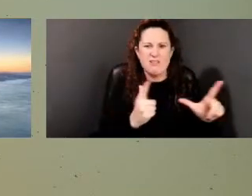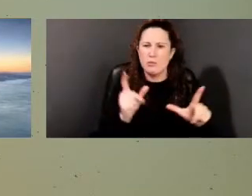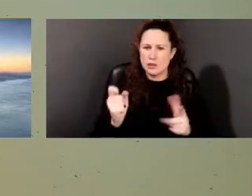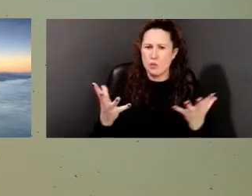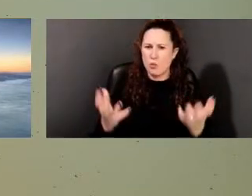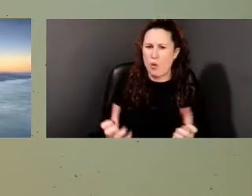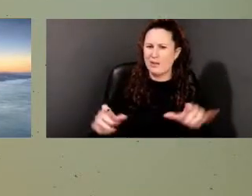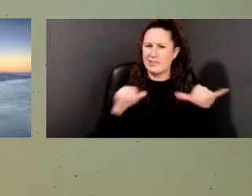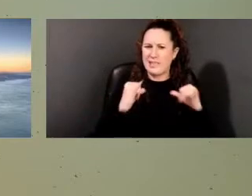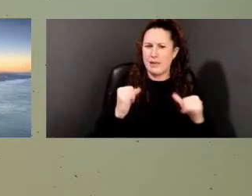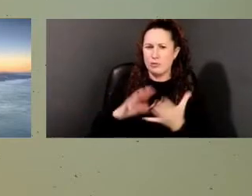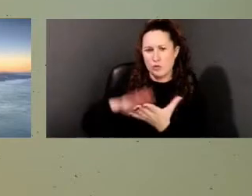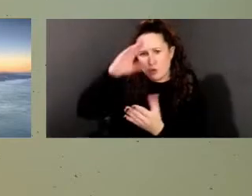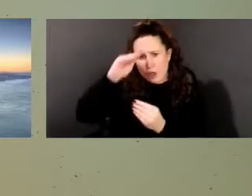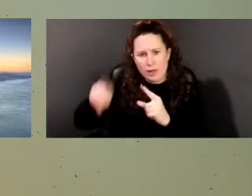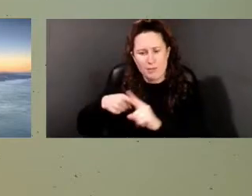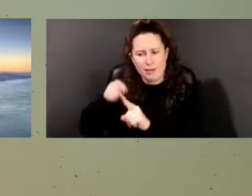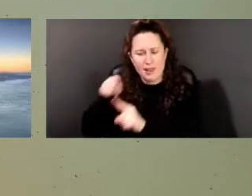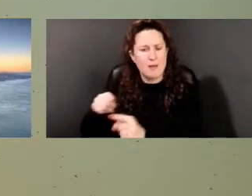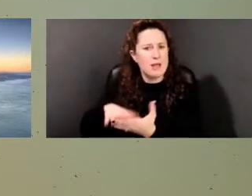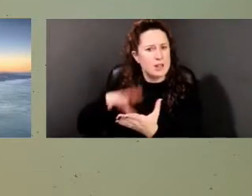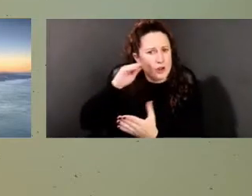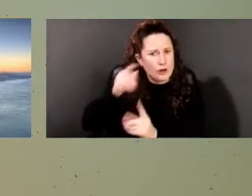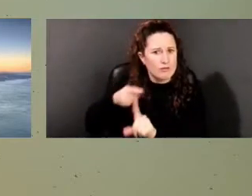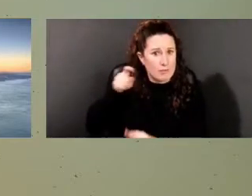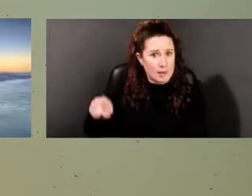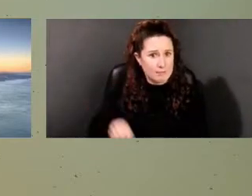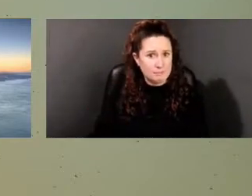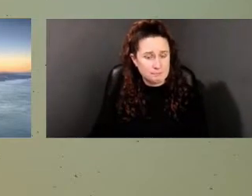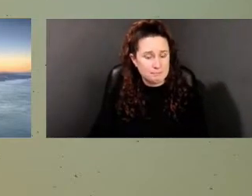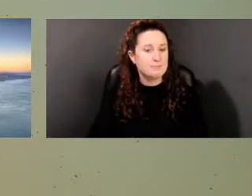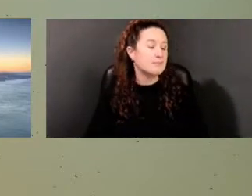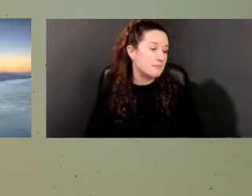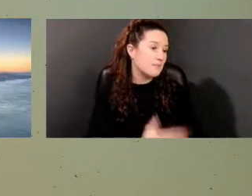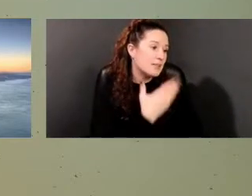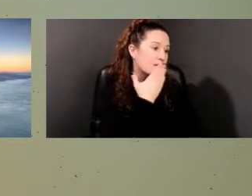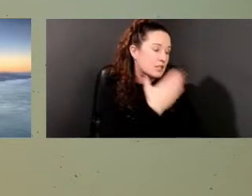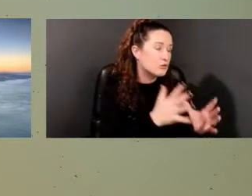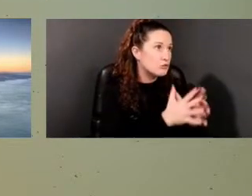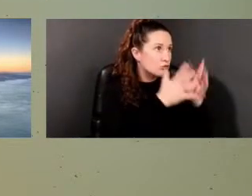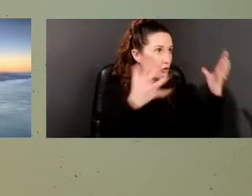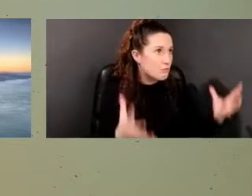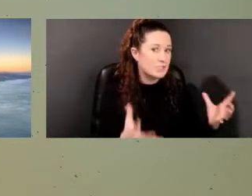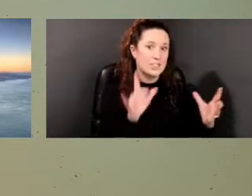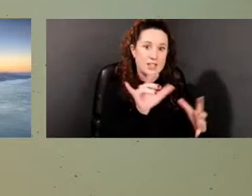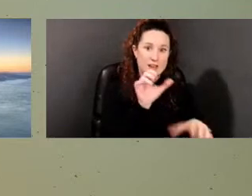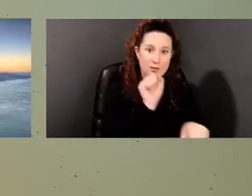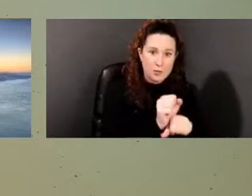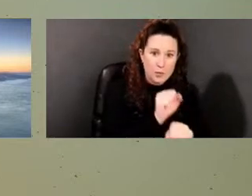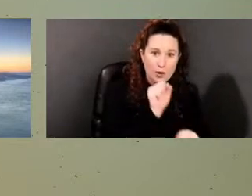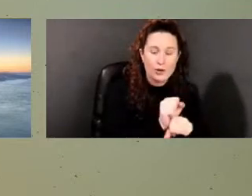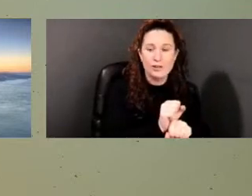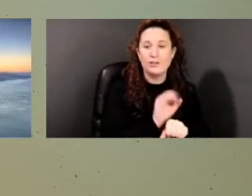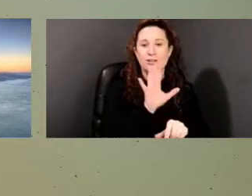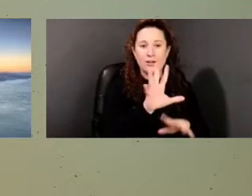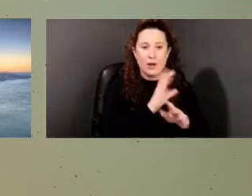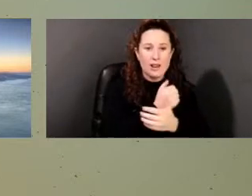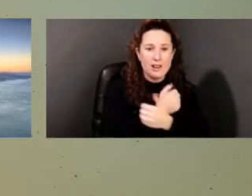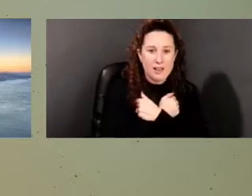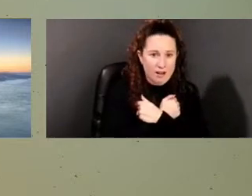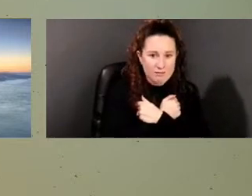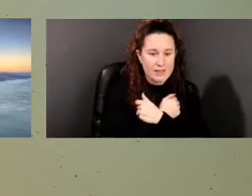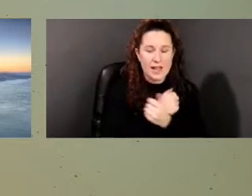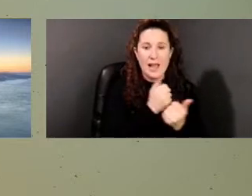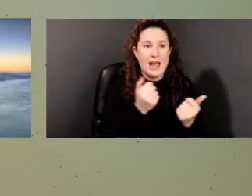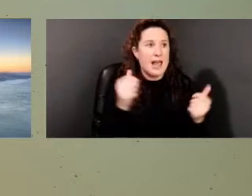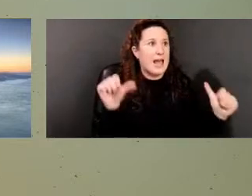Well, thank you very much for putting your love into that labor. It obviously comes through to anyone who visits the site.